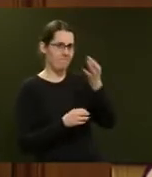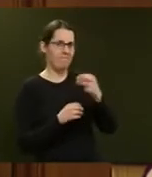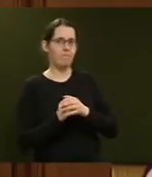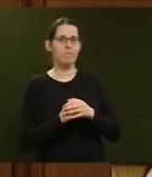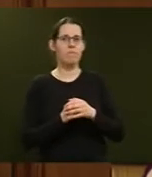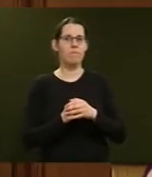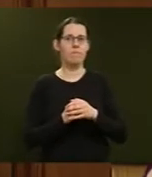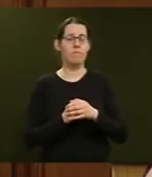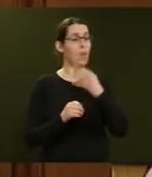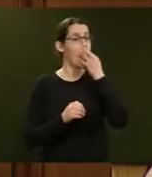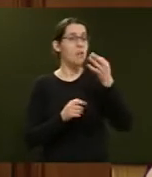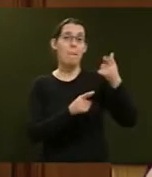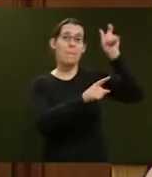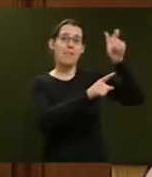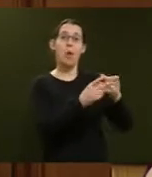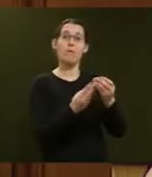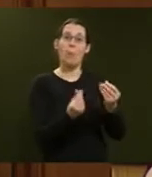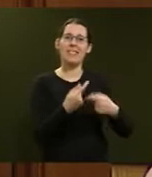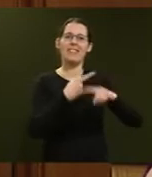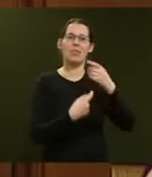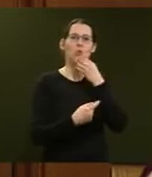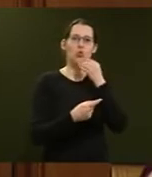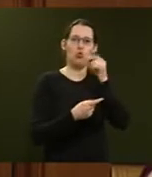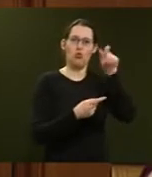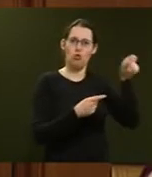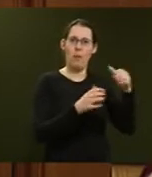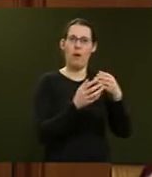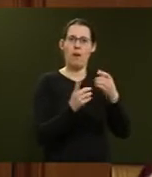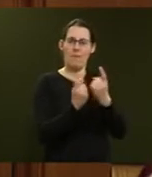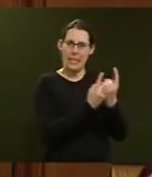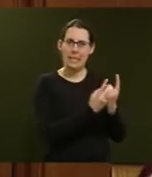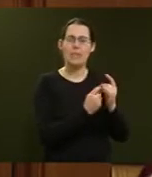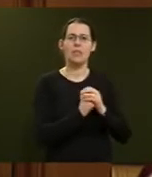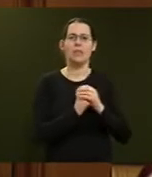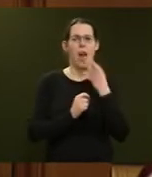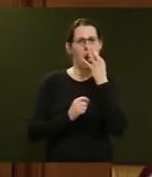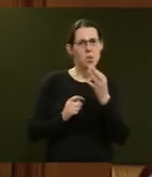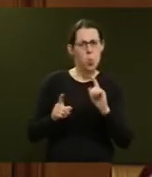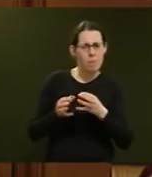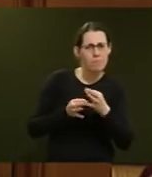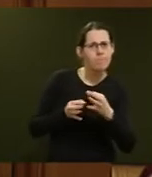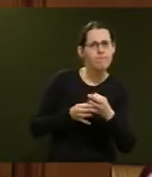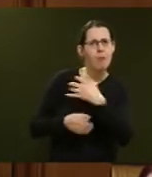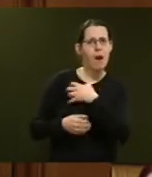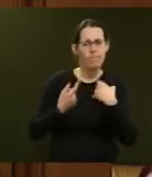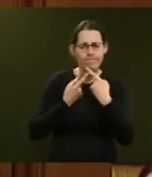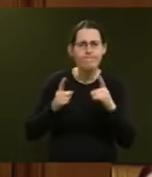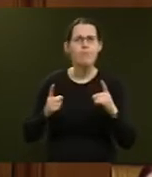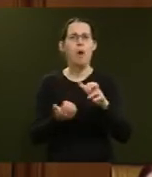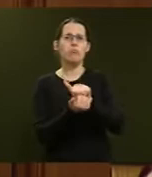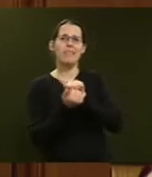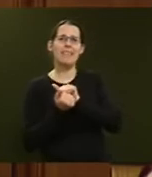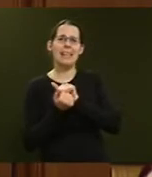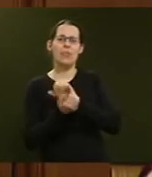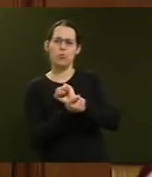ngā take kiritaki tau hoko hoko. What measures has the Government announced to protect the public from unscrupulous